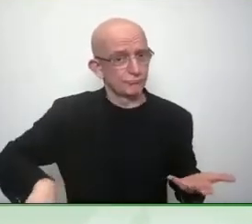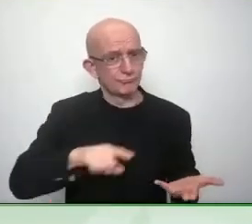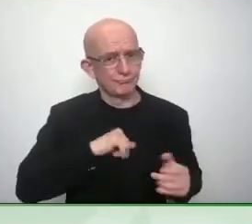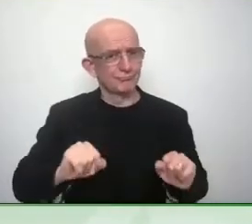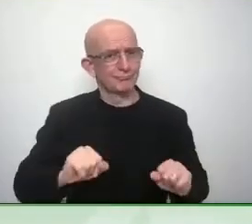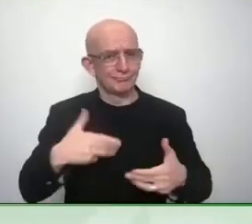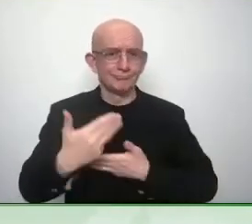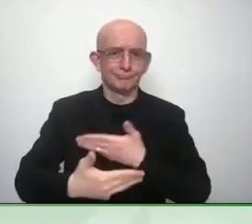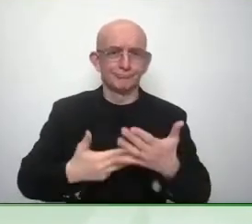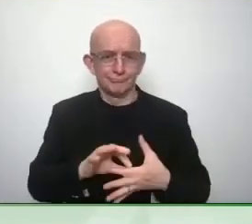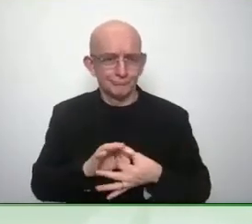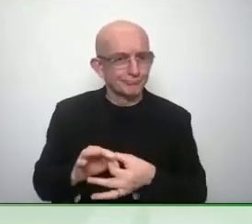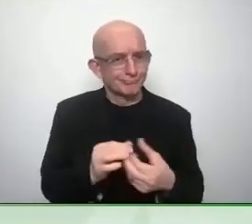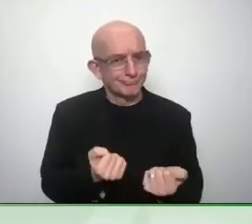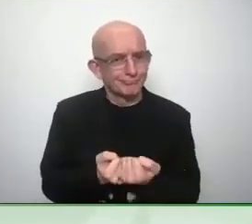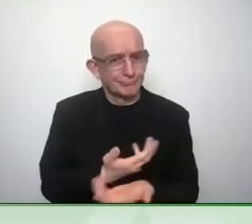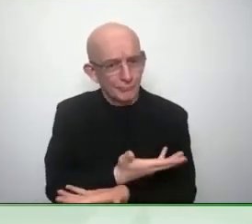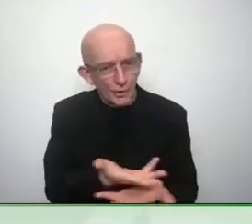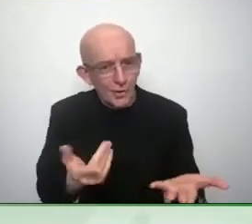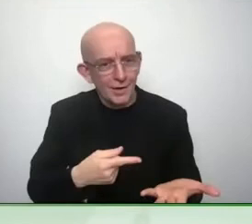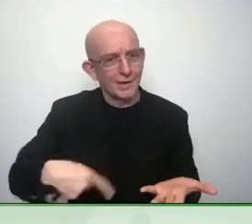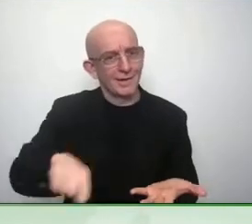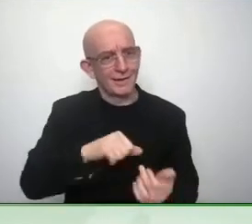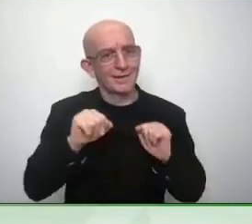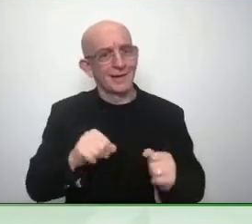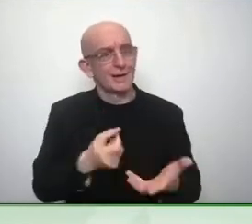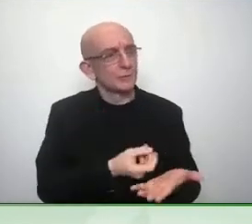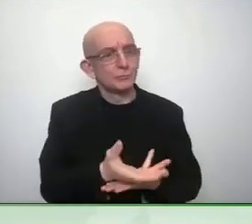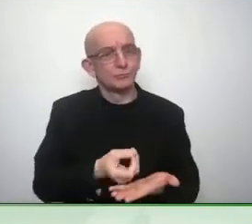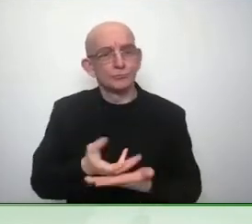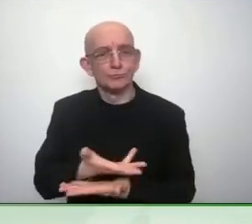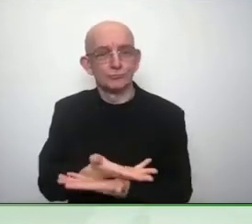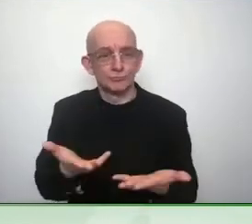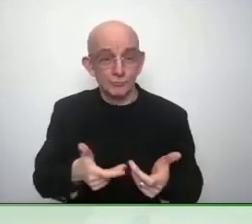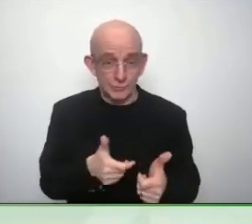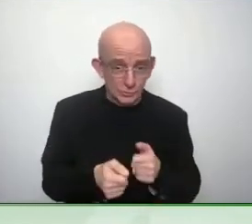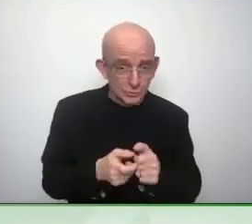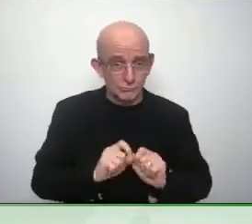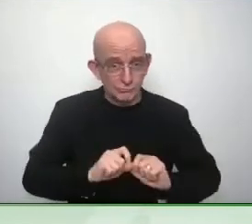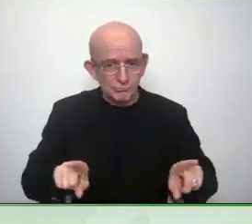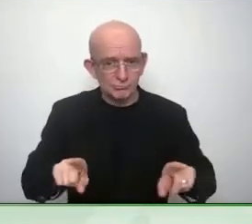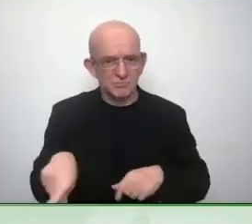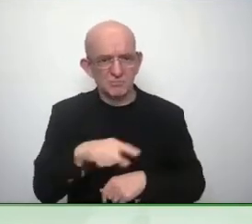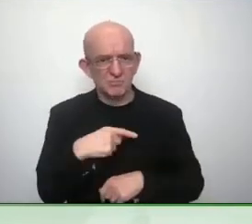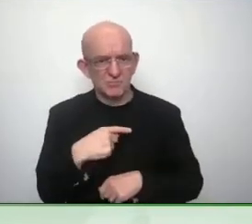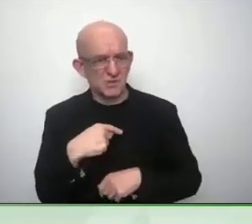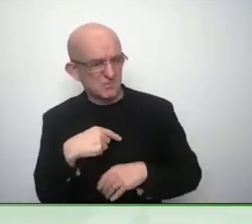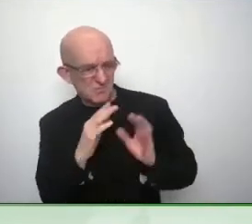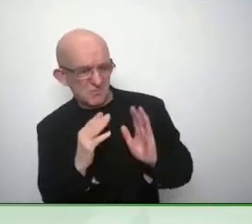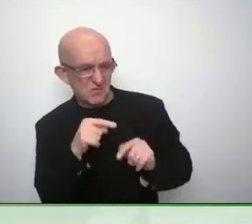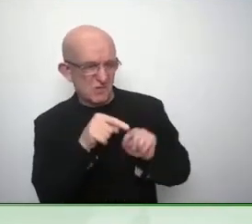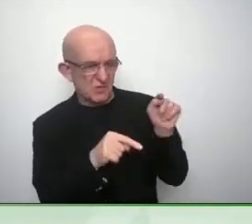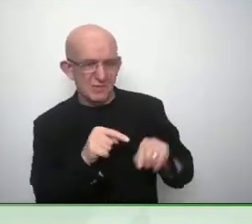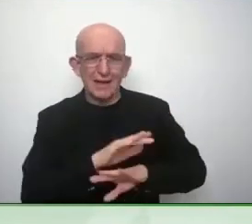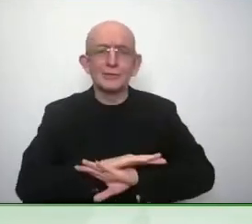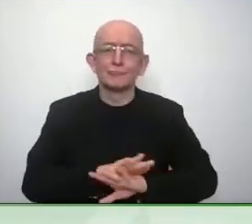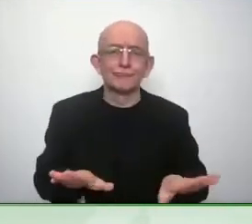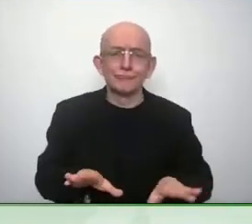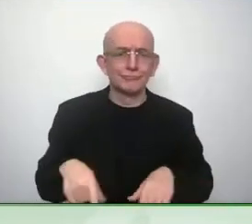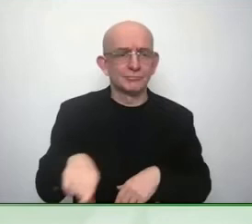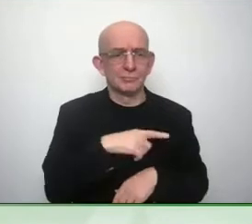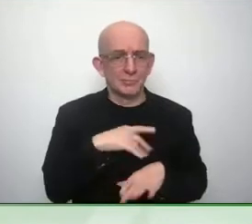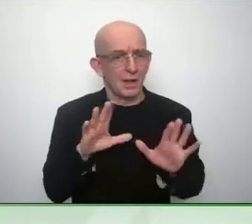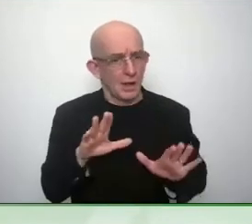programs that are supporting us access chat has been around for almost 10 years we've had over 300 interviews um